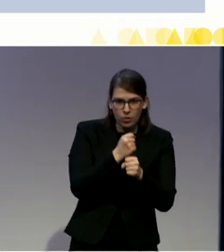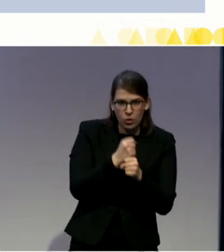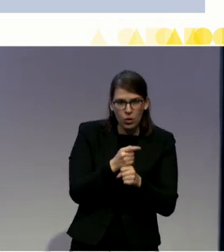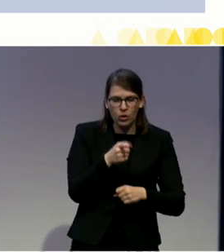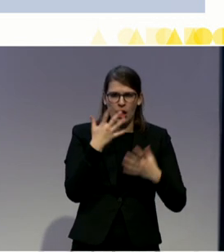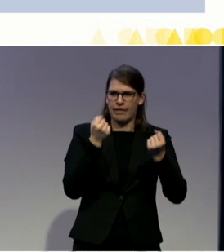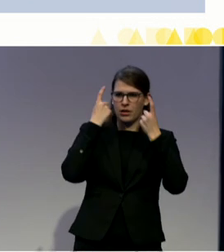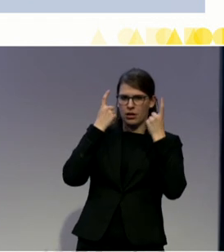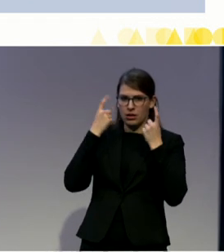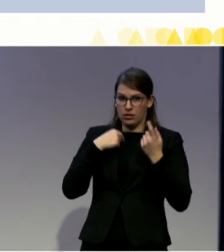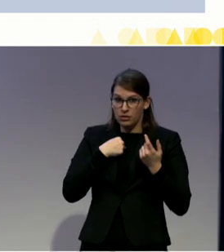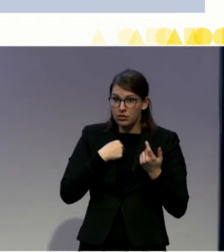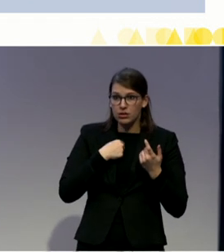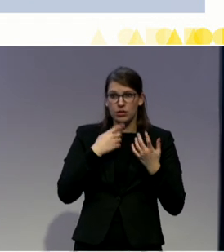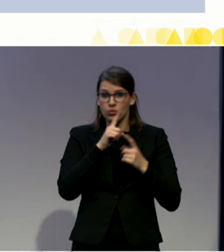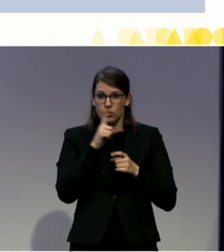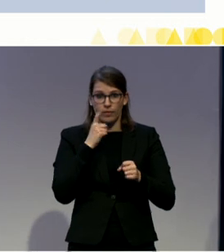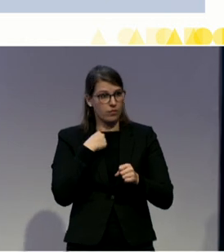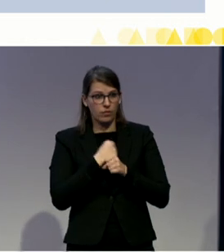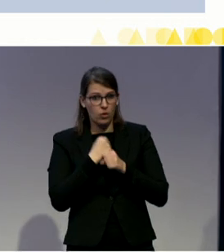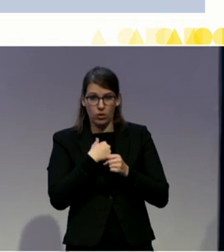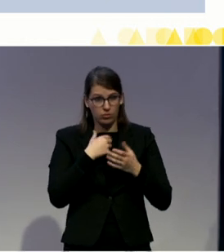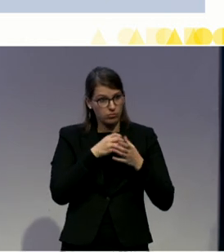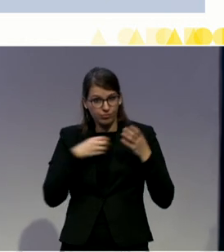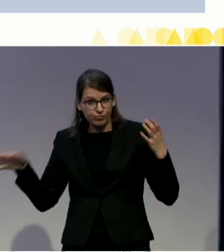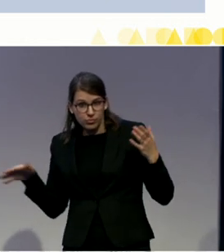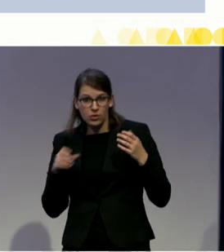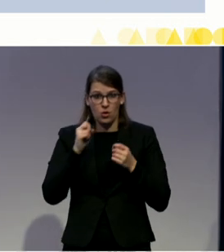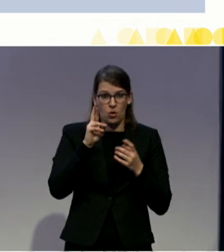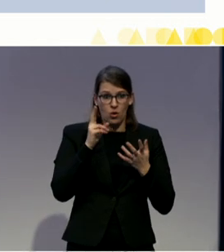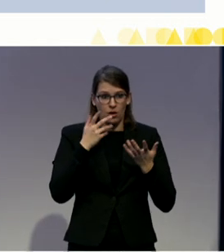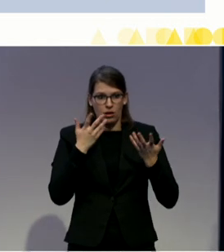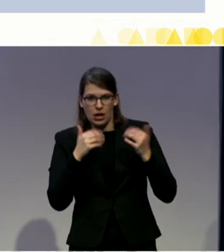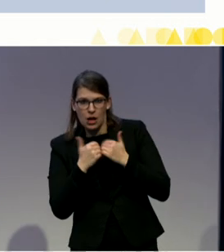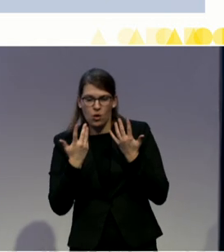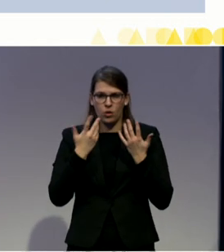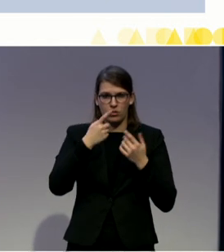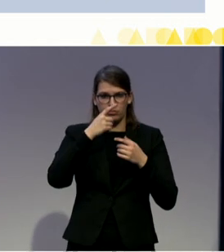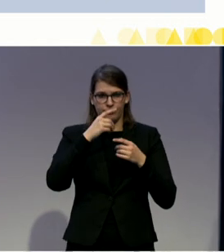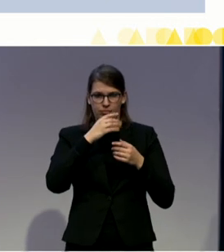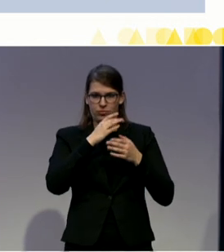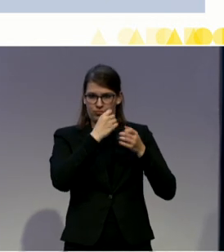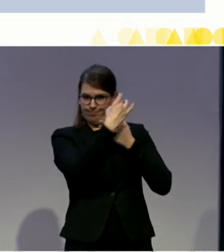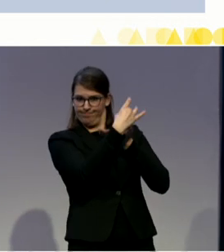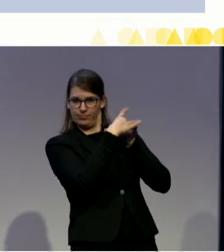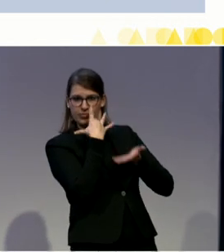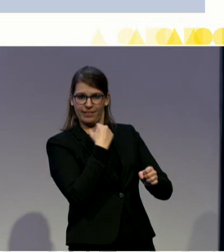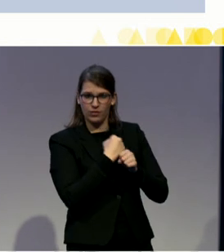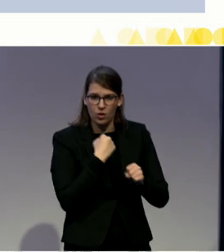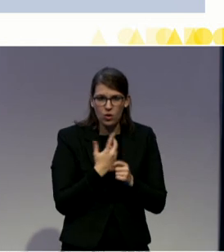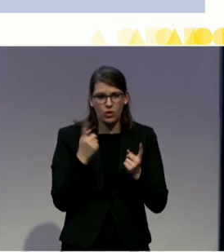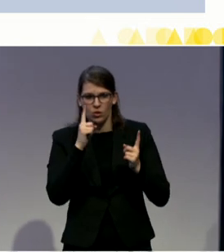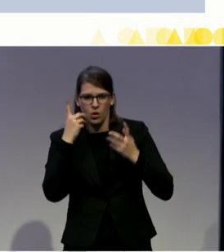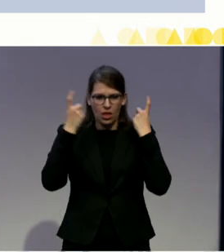future. And this can make them a bit reluctant to implement de-institutionalization. On the more positive side,